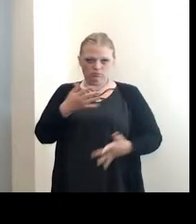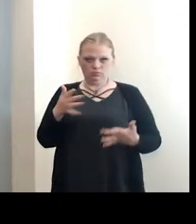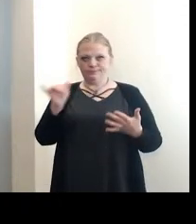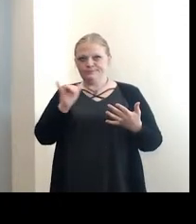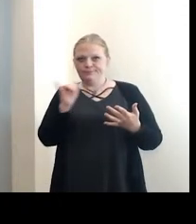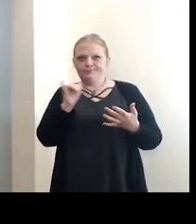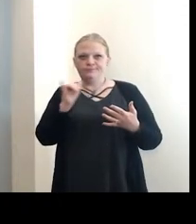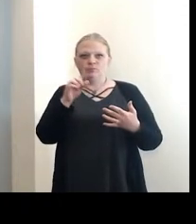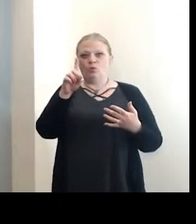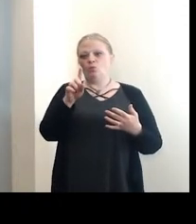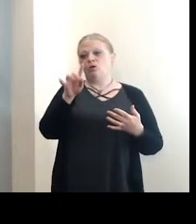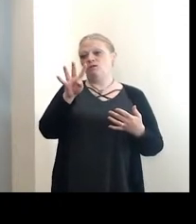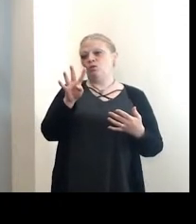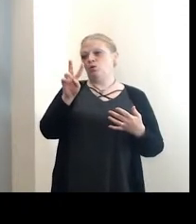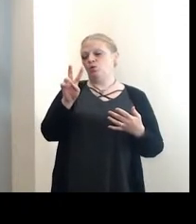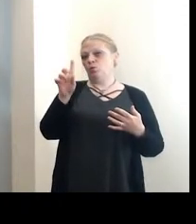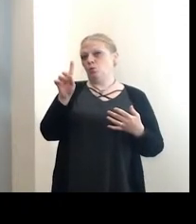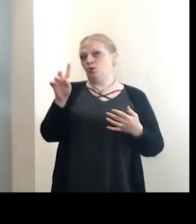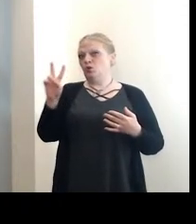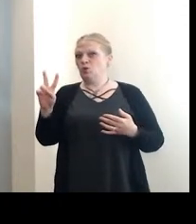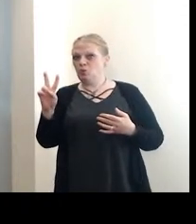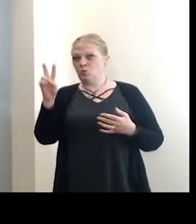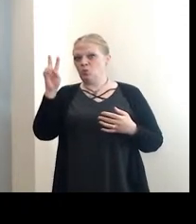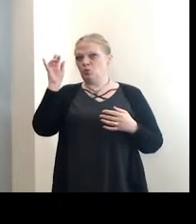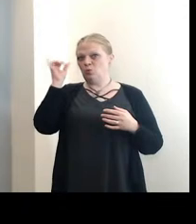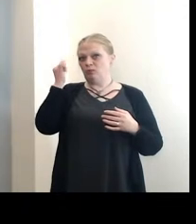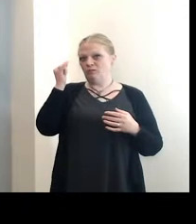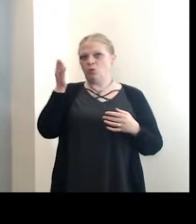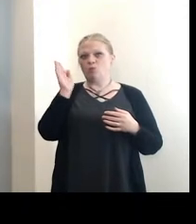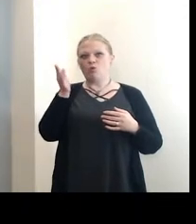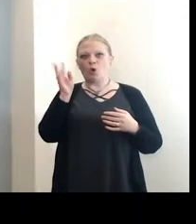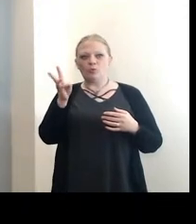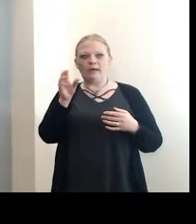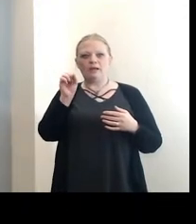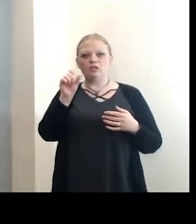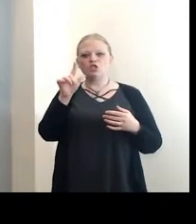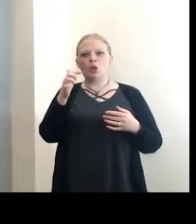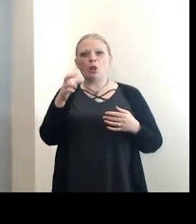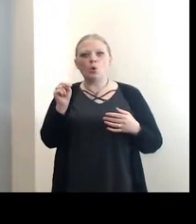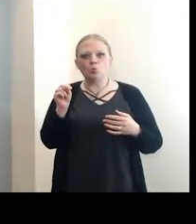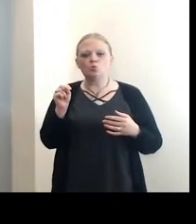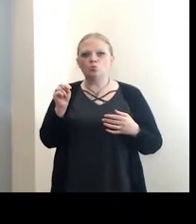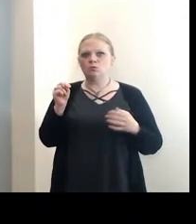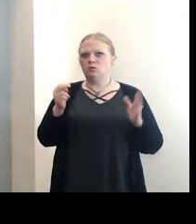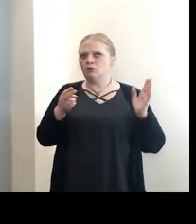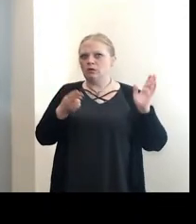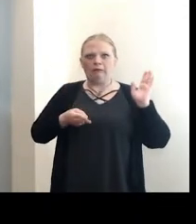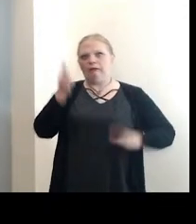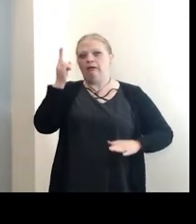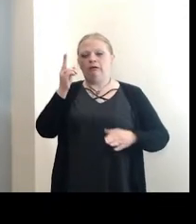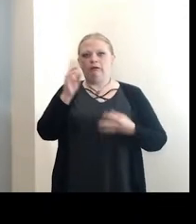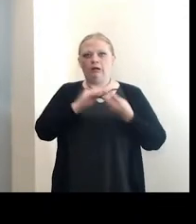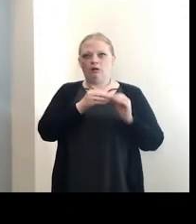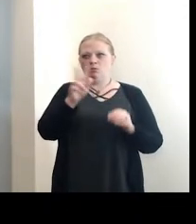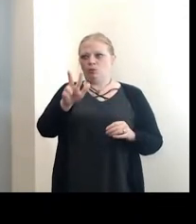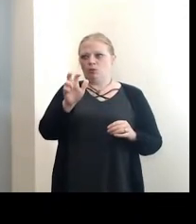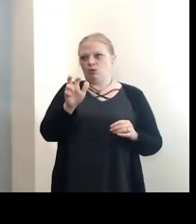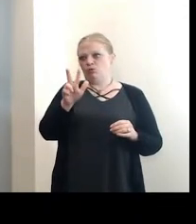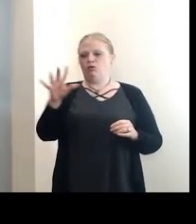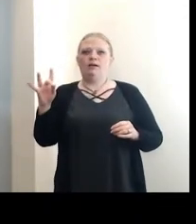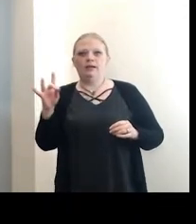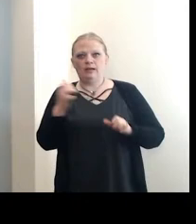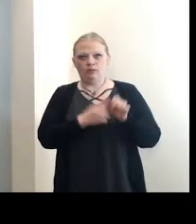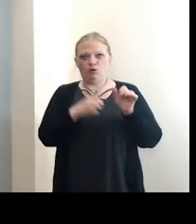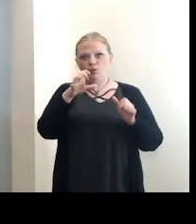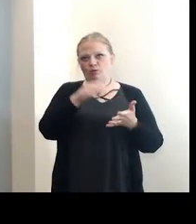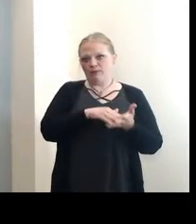the 14212 zip code, which is the Buffalo, Broadway, and Sloan area. It says some very high numbers at 338 per 100,000